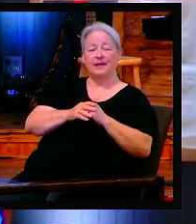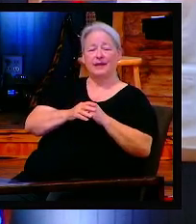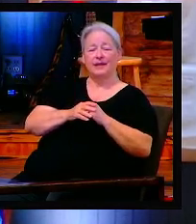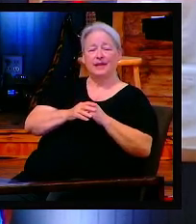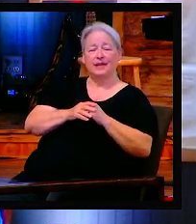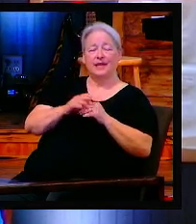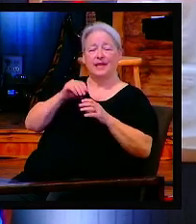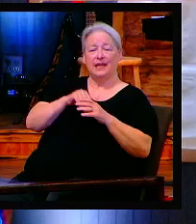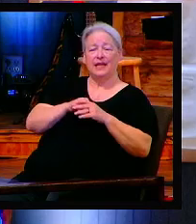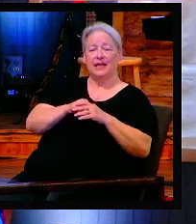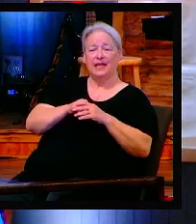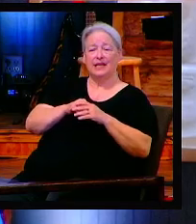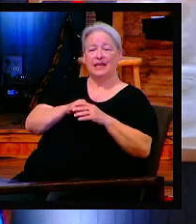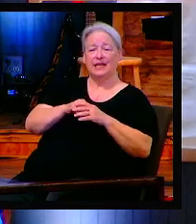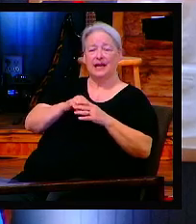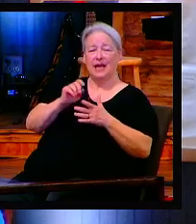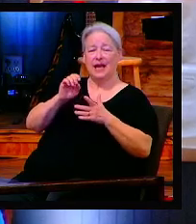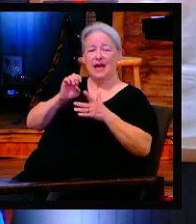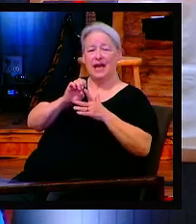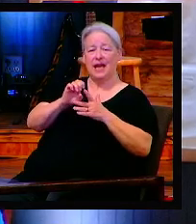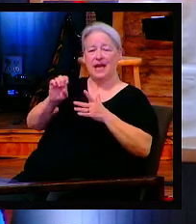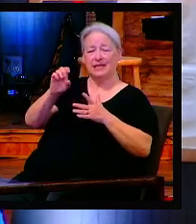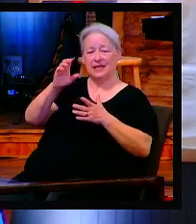to chapter 12, Exodus chapter 12.